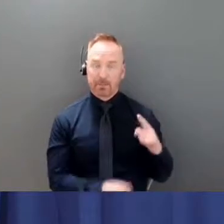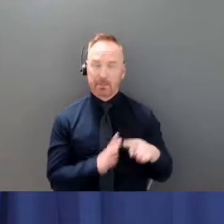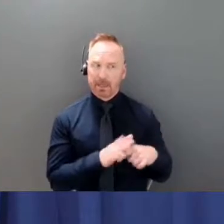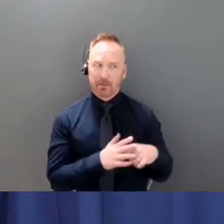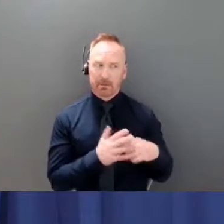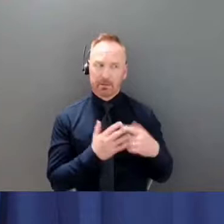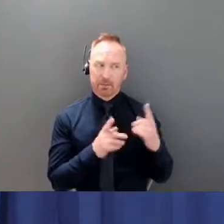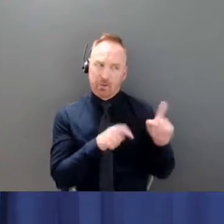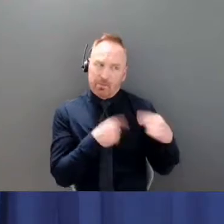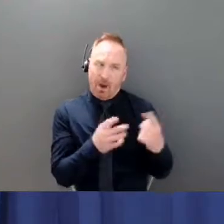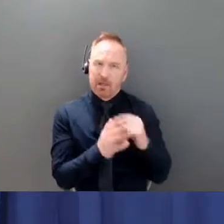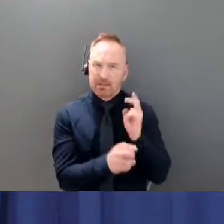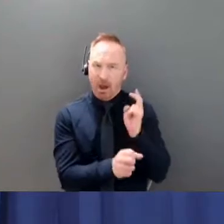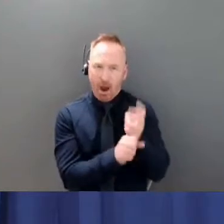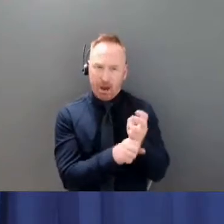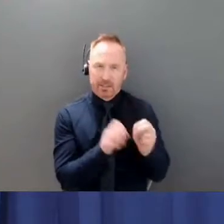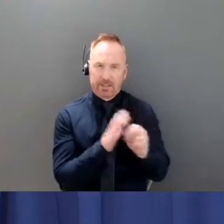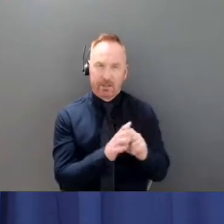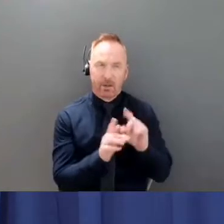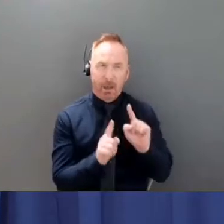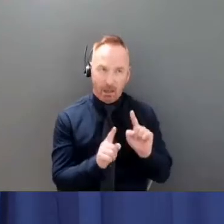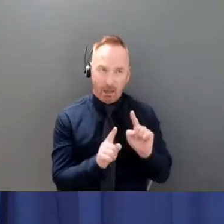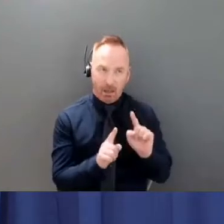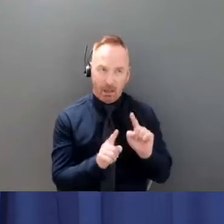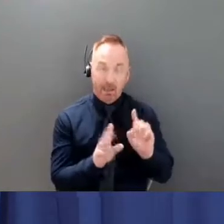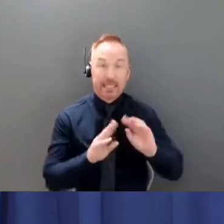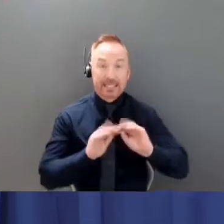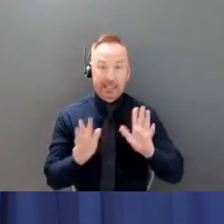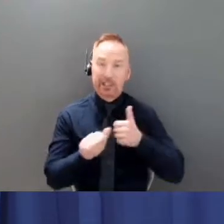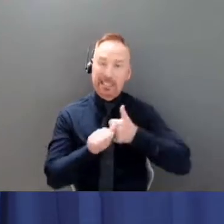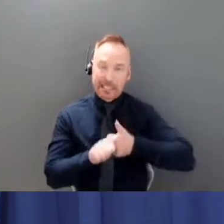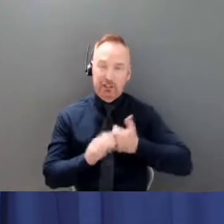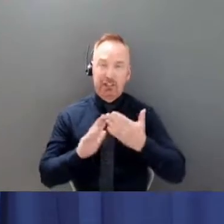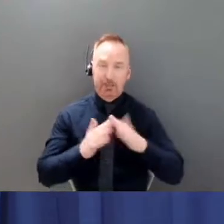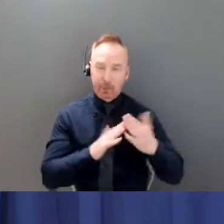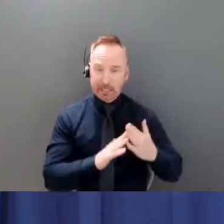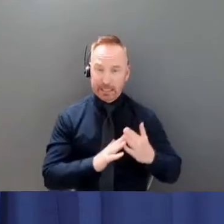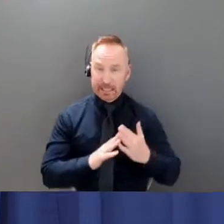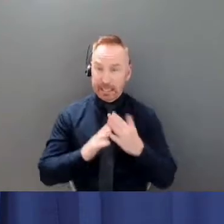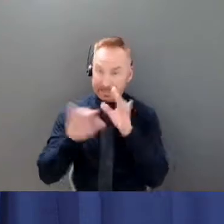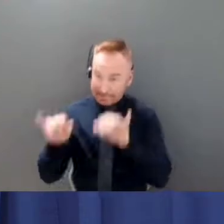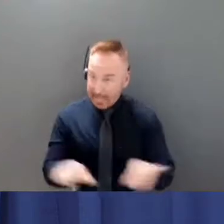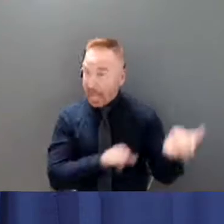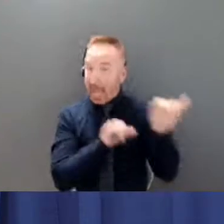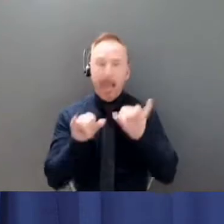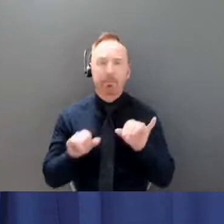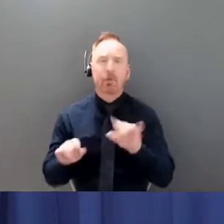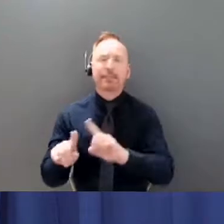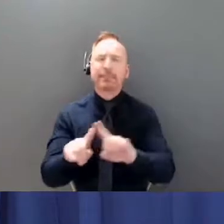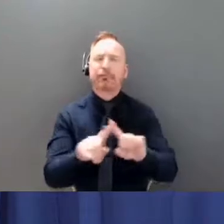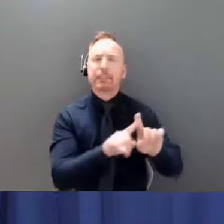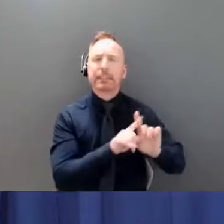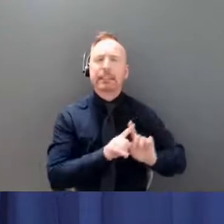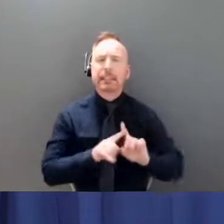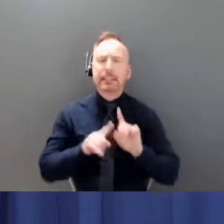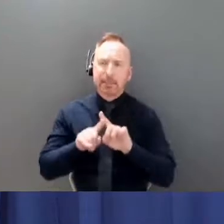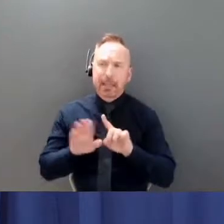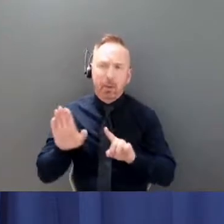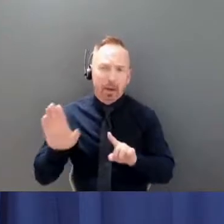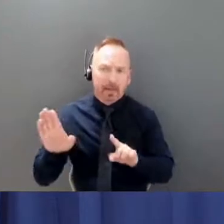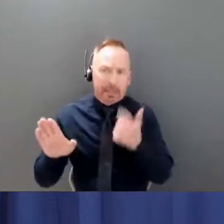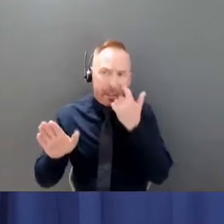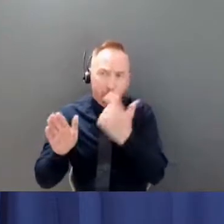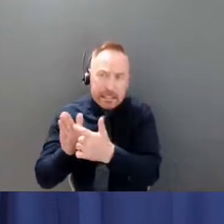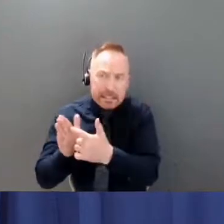each community is doing something slightly different based on what they see and where they are and what they see as risks.